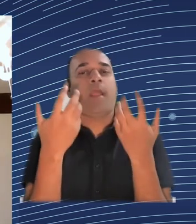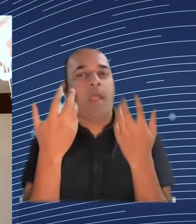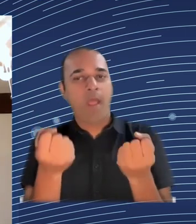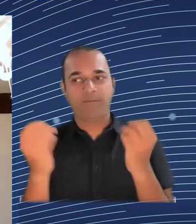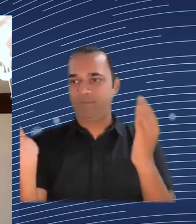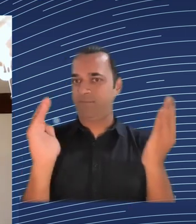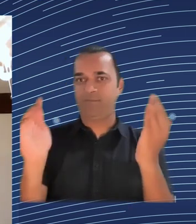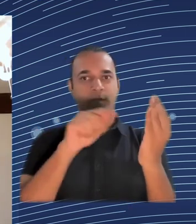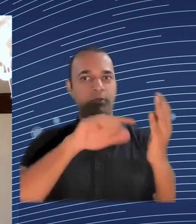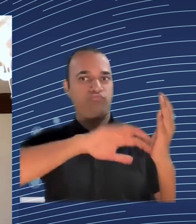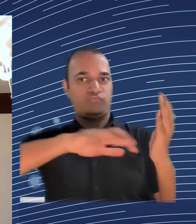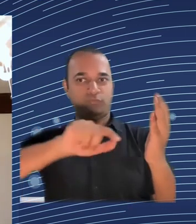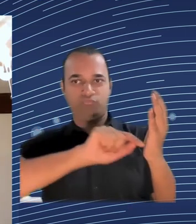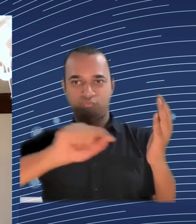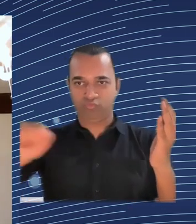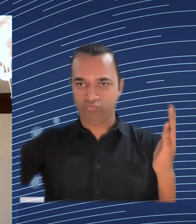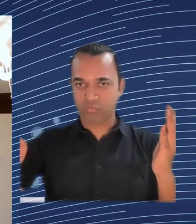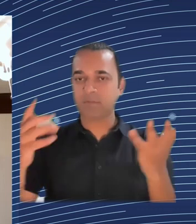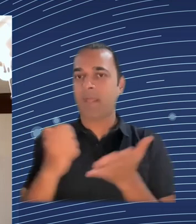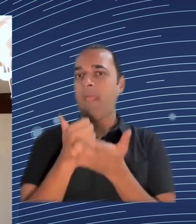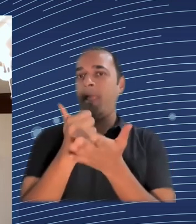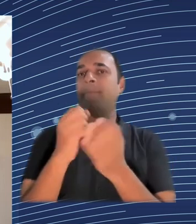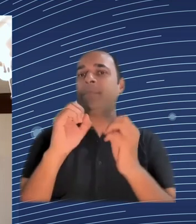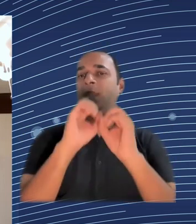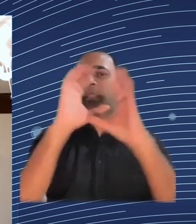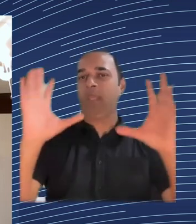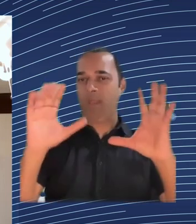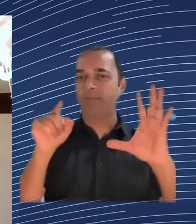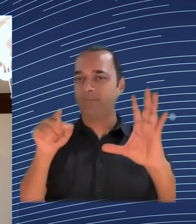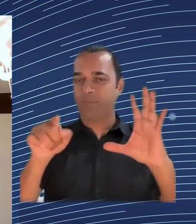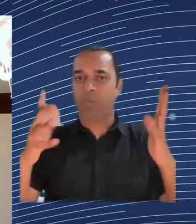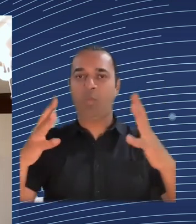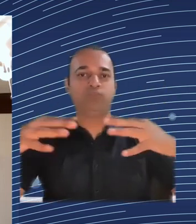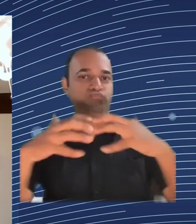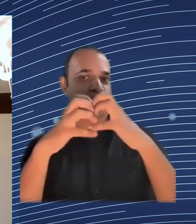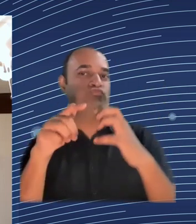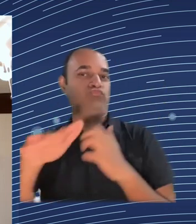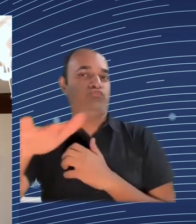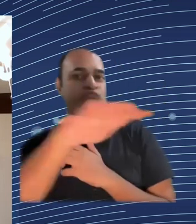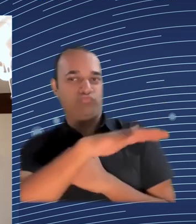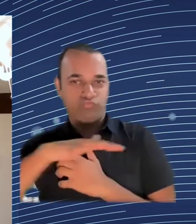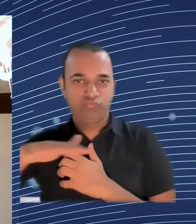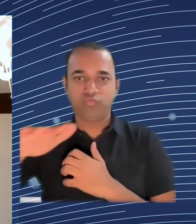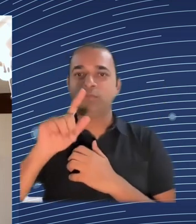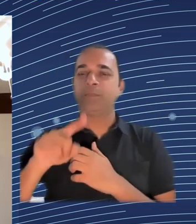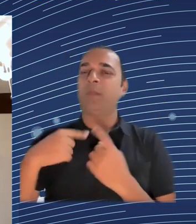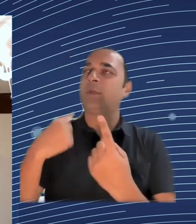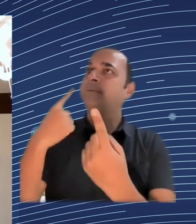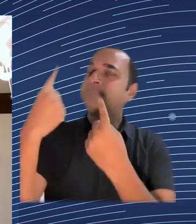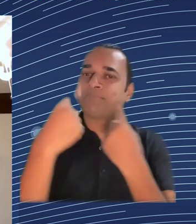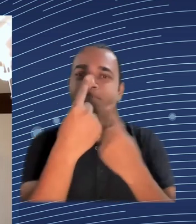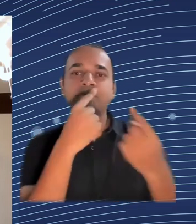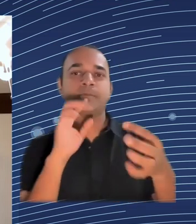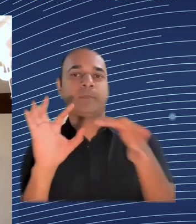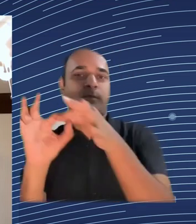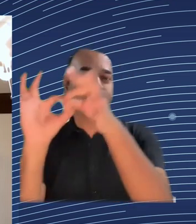addition to funding things like skills and SMEs and so on, the traditional cohesion funds, part of what we need is just to connect some of these areas much,